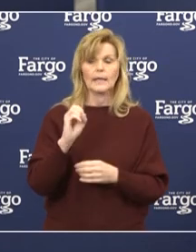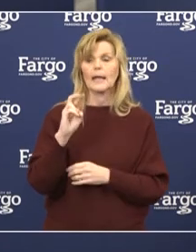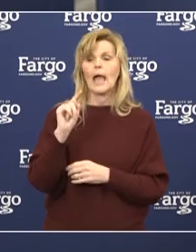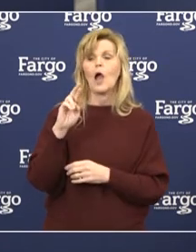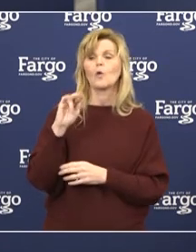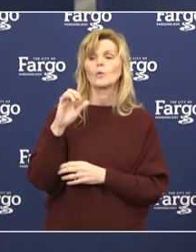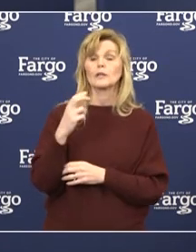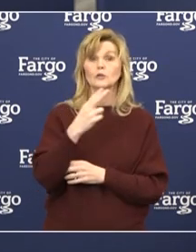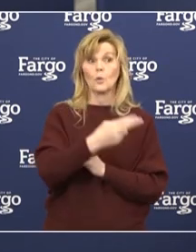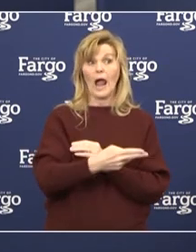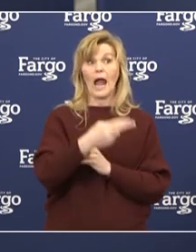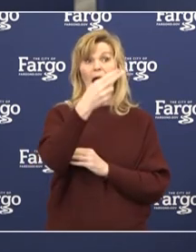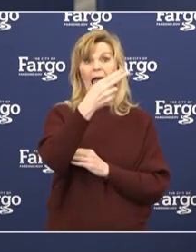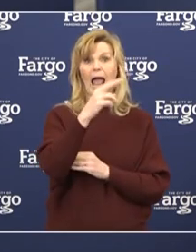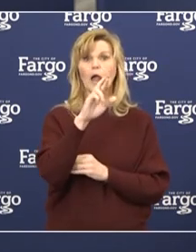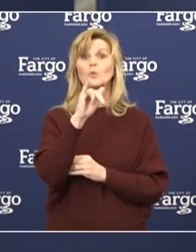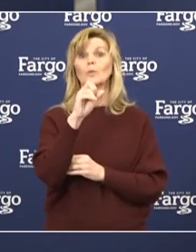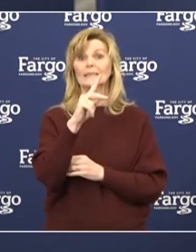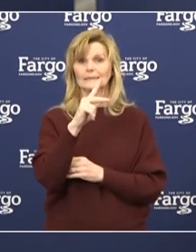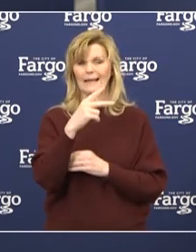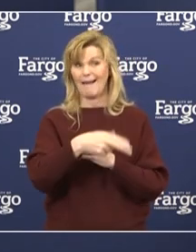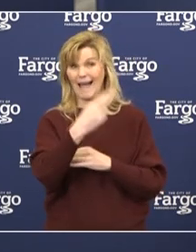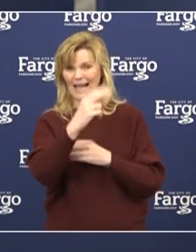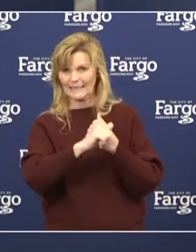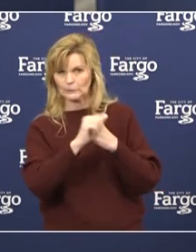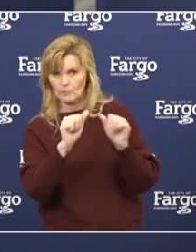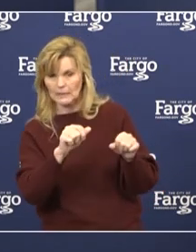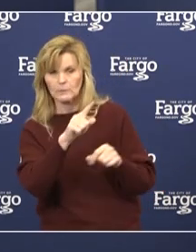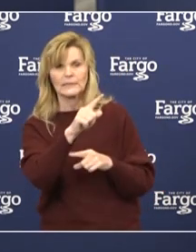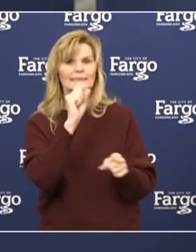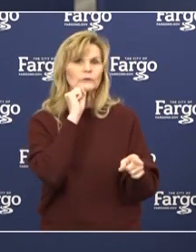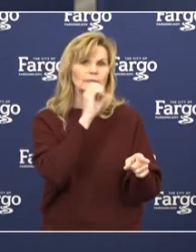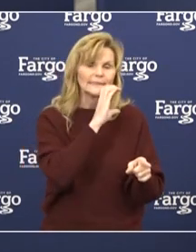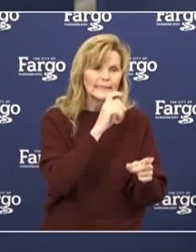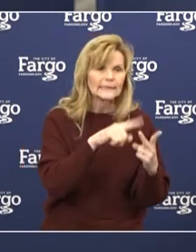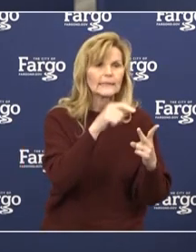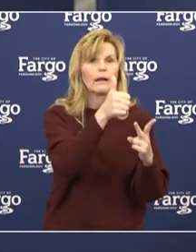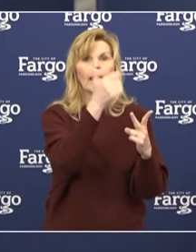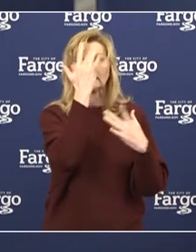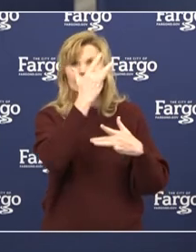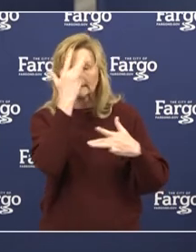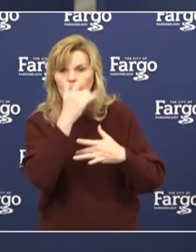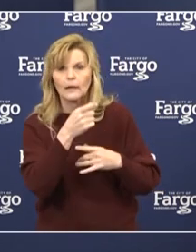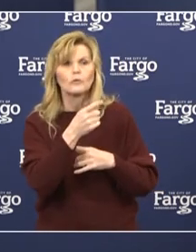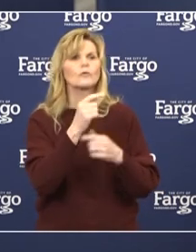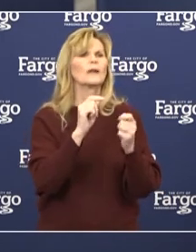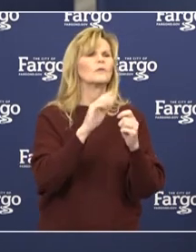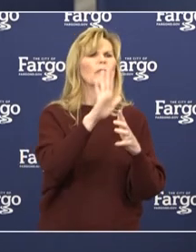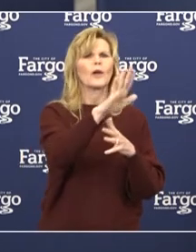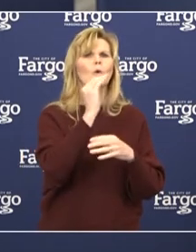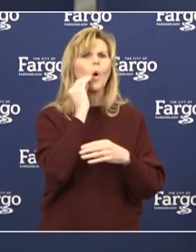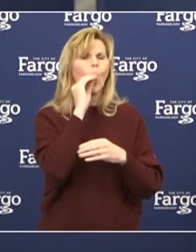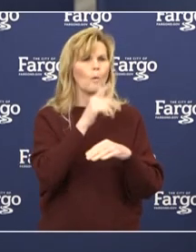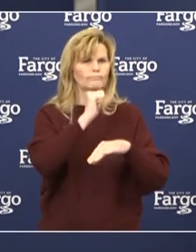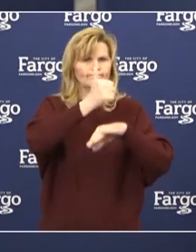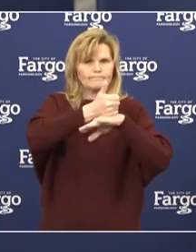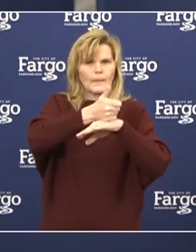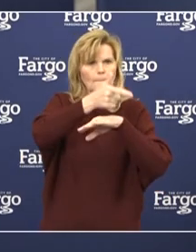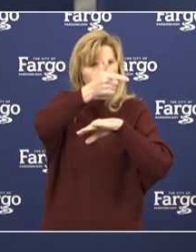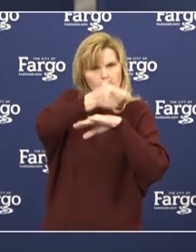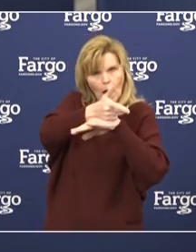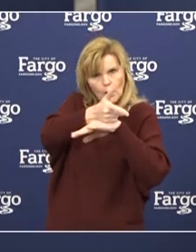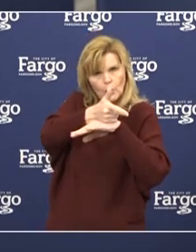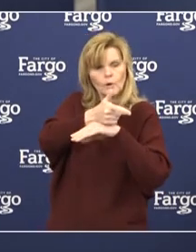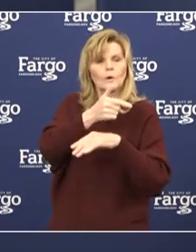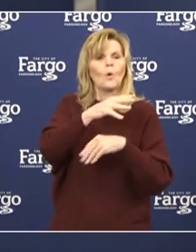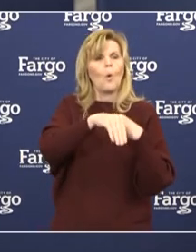patients, those that are older, as well as those with multiple comorbidities, to try to support them in their home with remote monitoring and virtual or